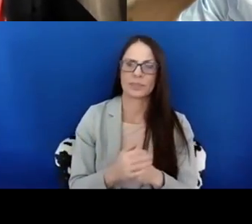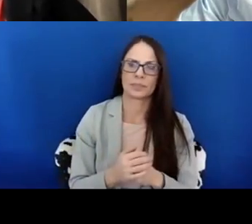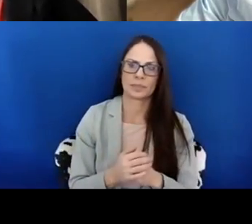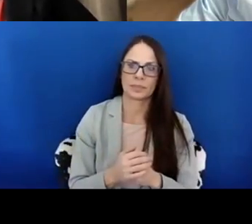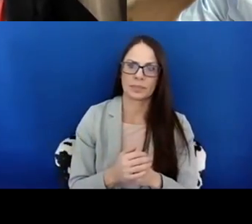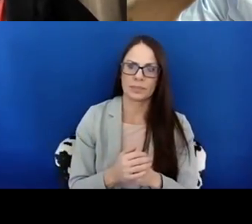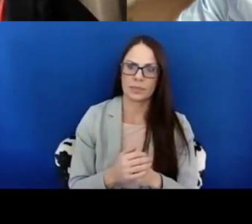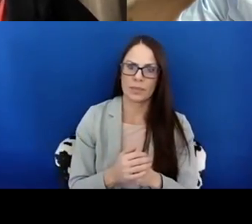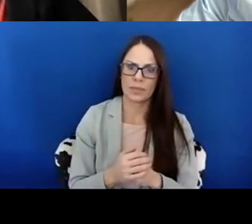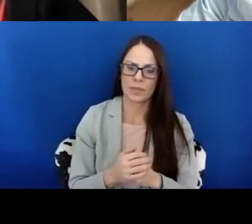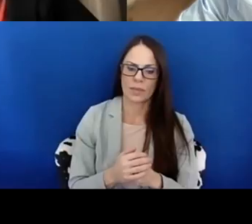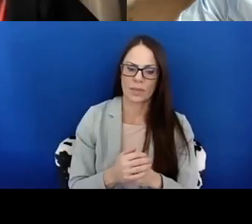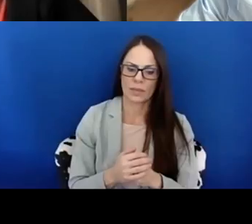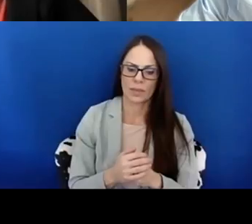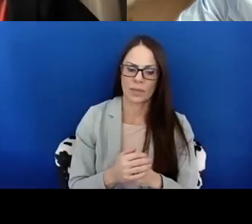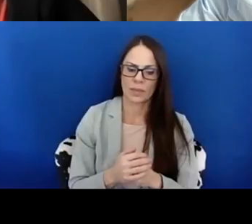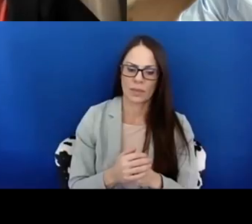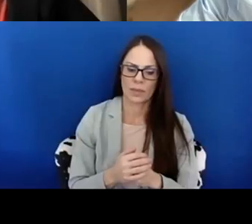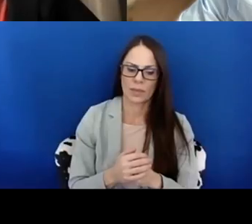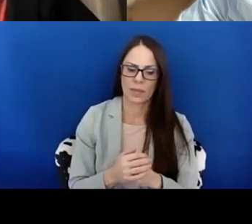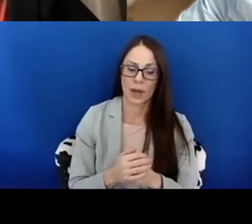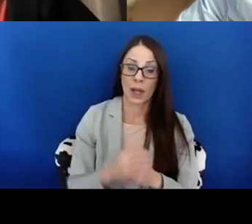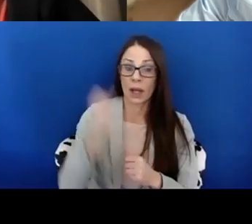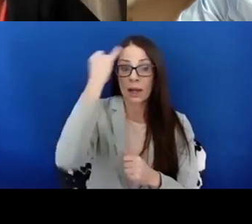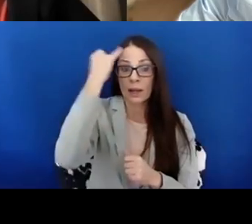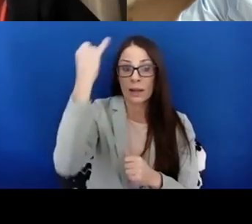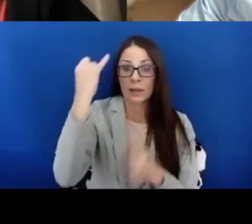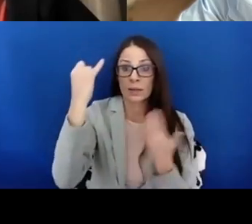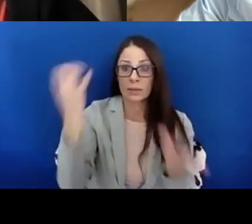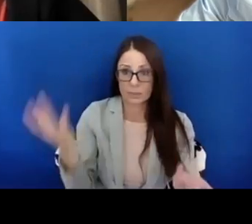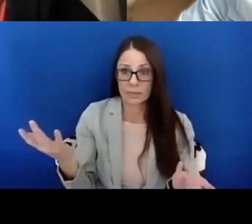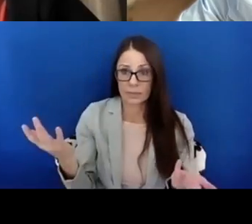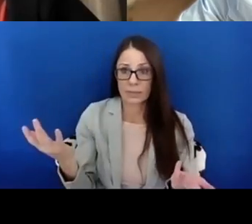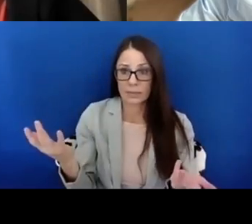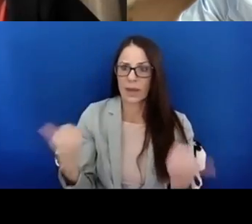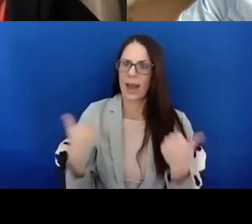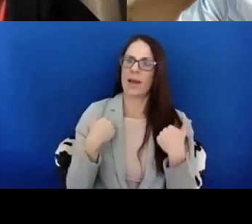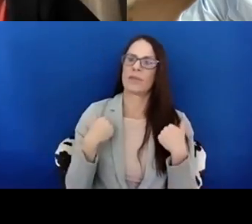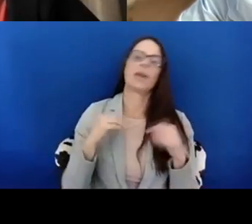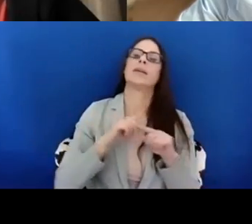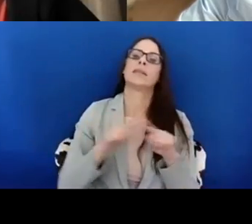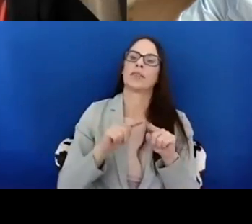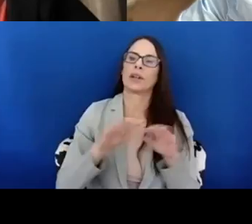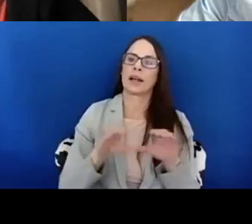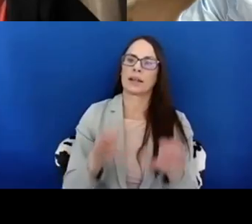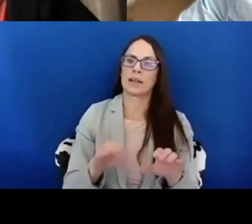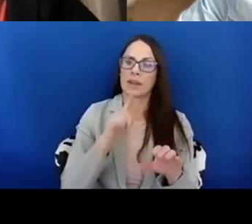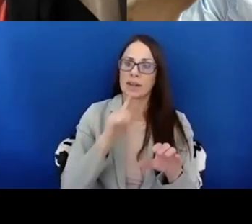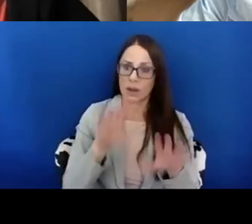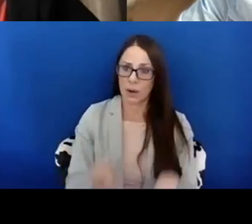So the idea there is that there are different activities that are being taken up by